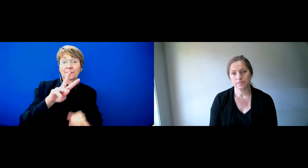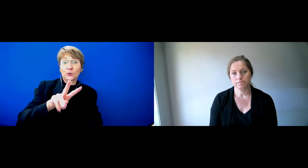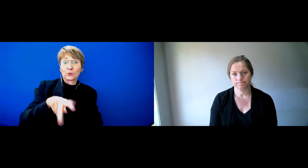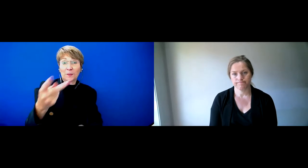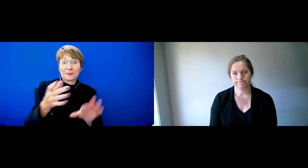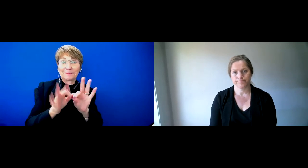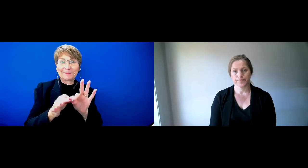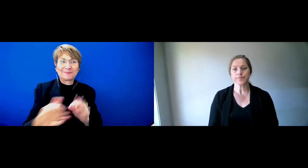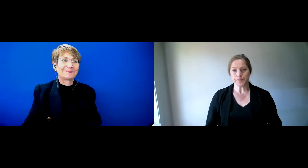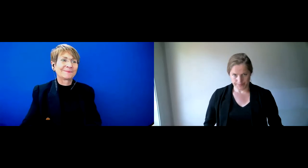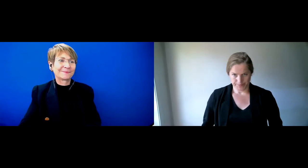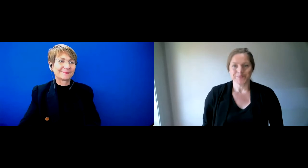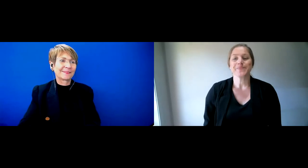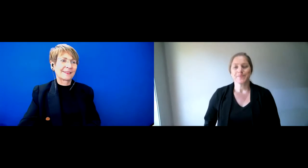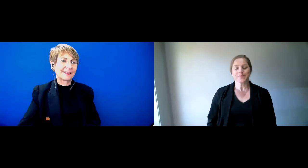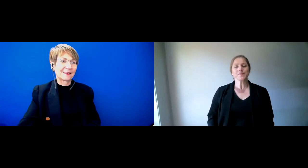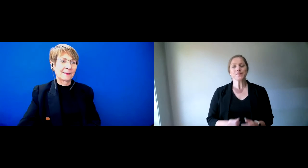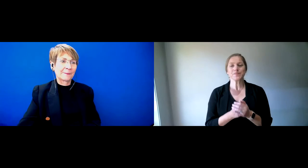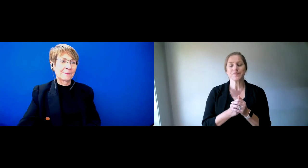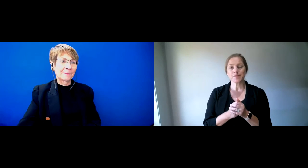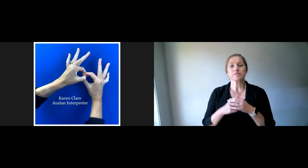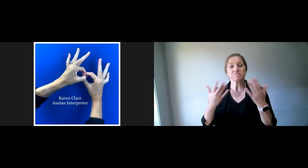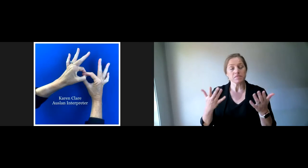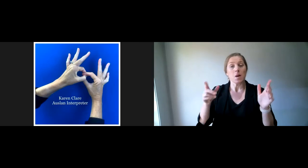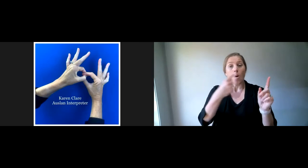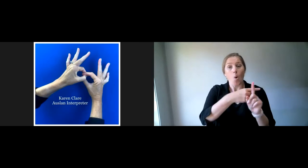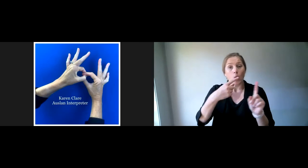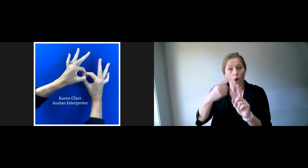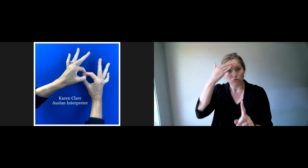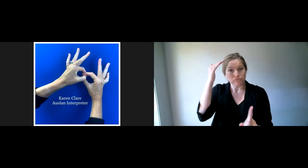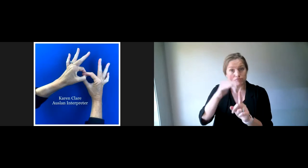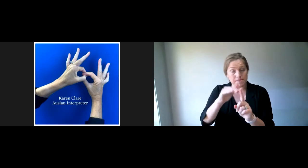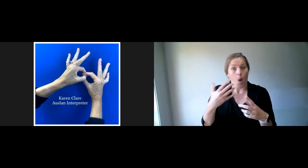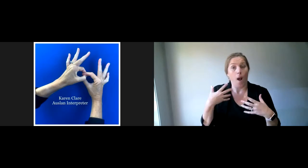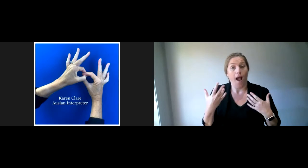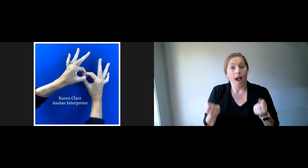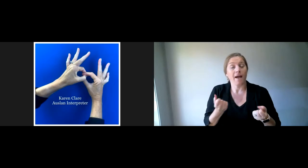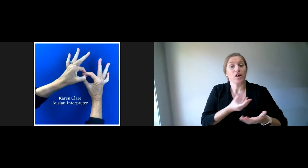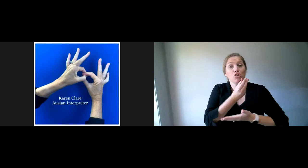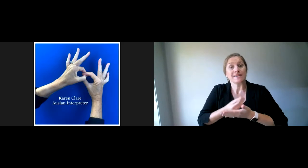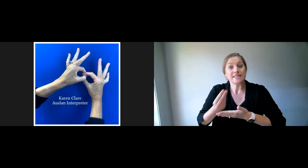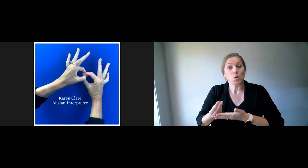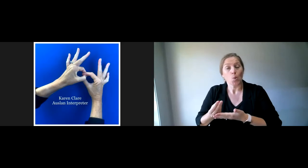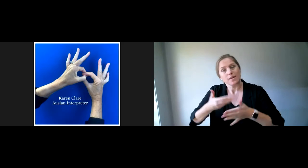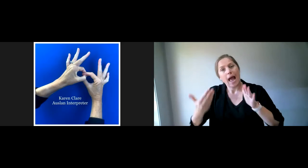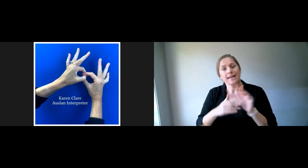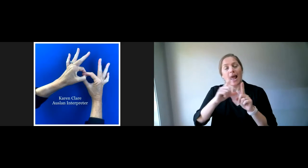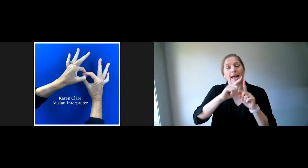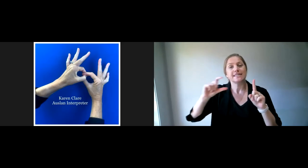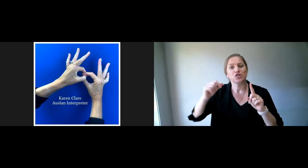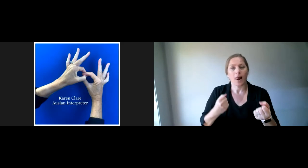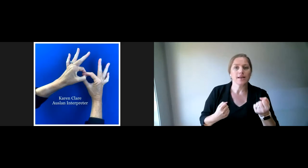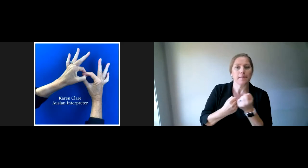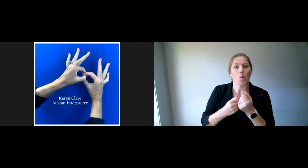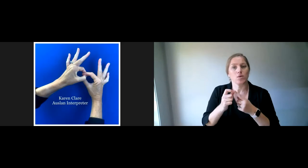Next, I wanted to remind everyone that we do have resources available in the Digital Supporter Pack and online. So, I've spoken about